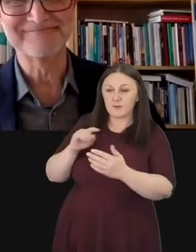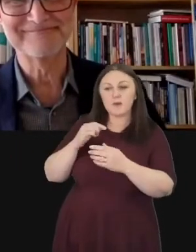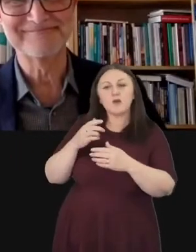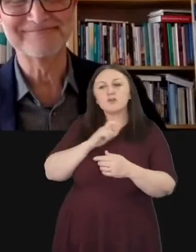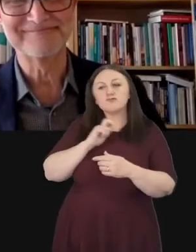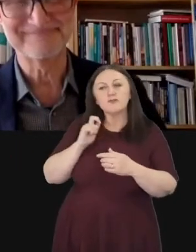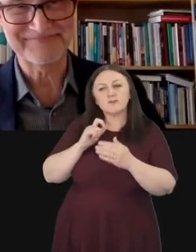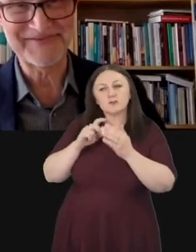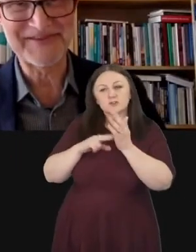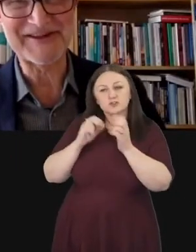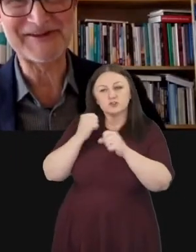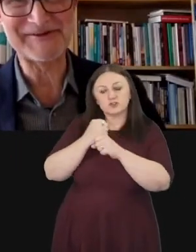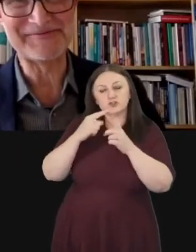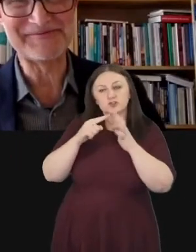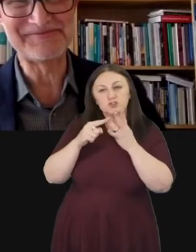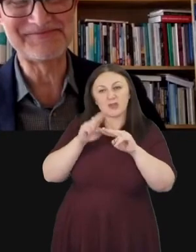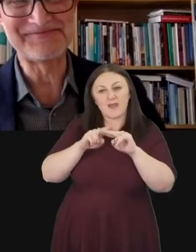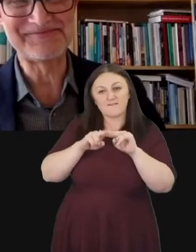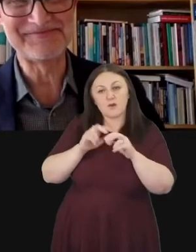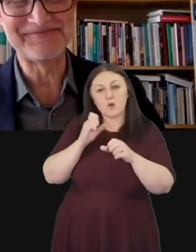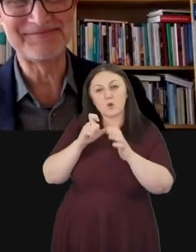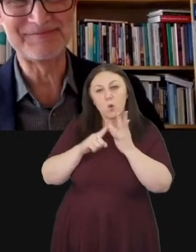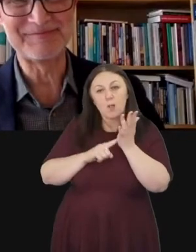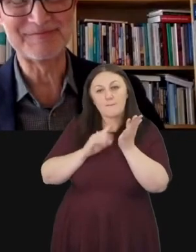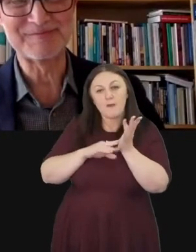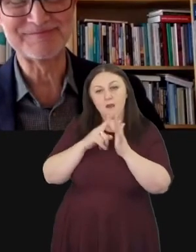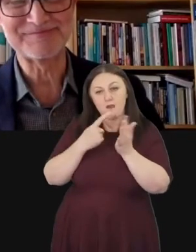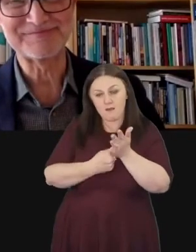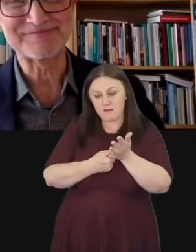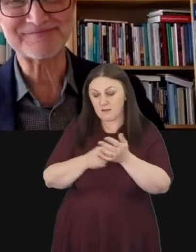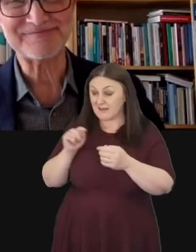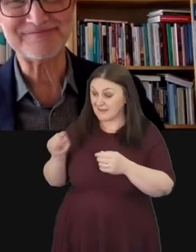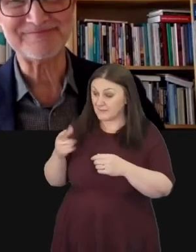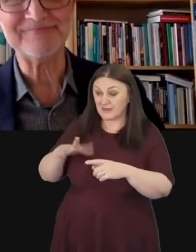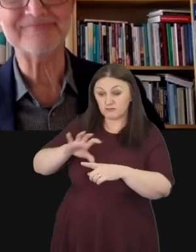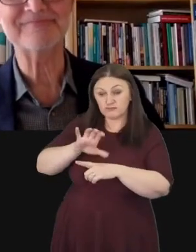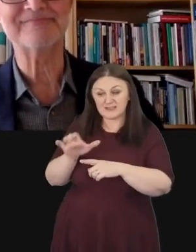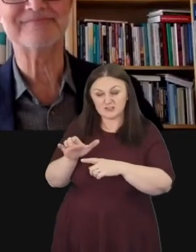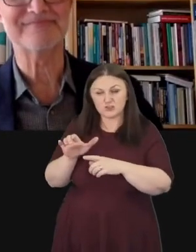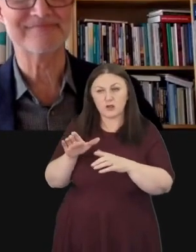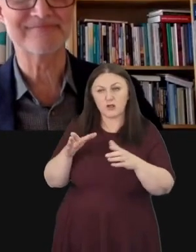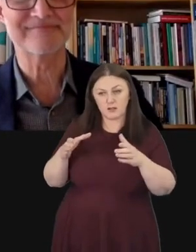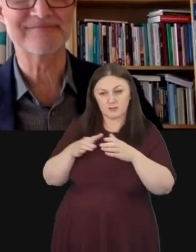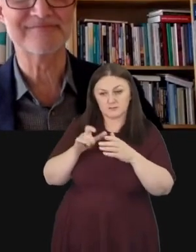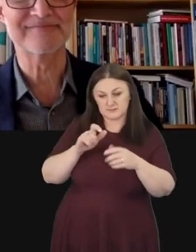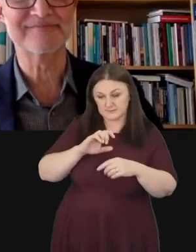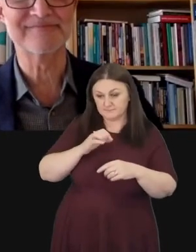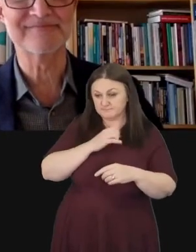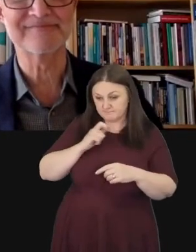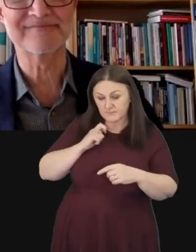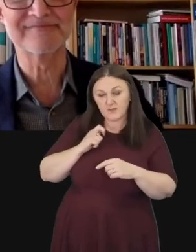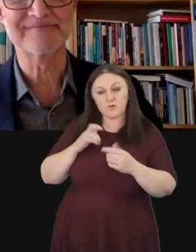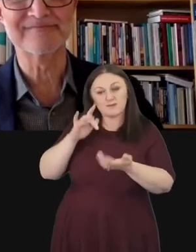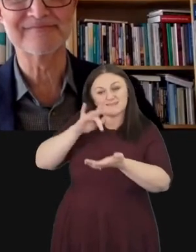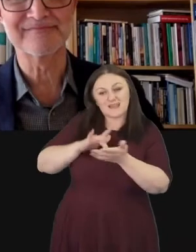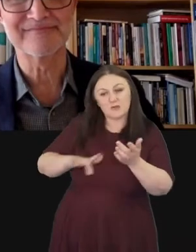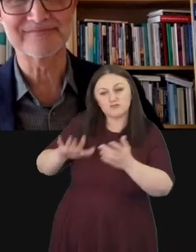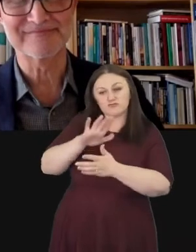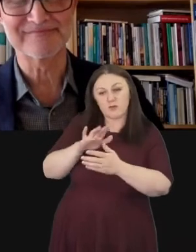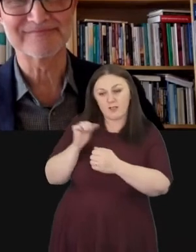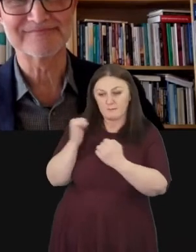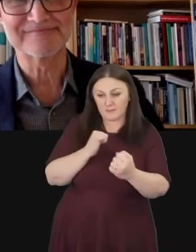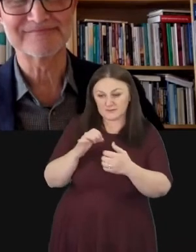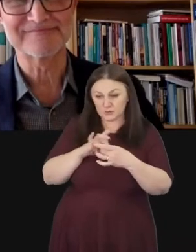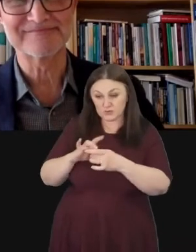Welcome Jeff. Jeff has been regional minister team leader for our Central Baptist Association since 2004.